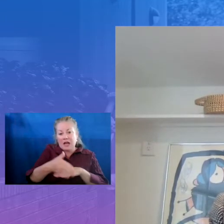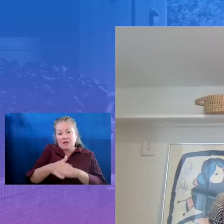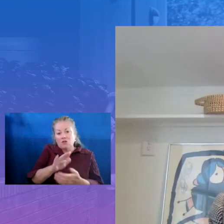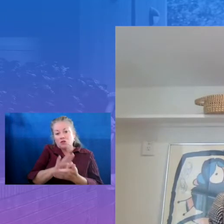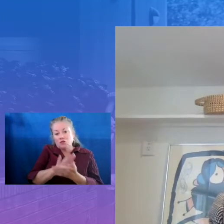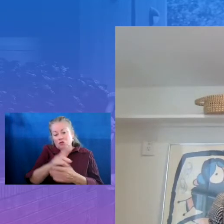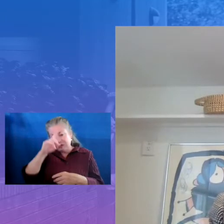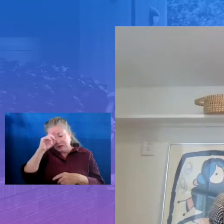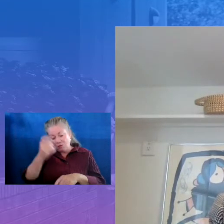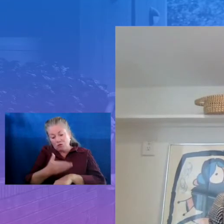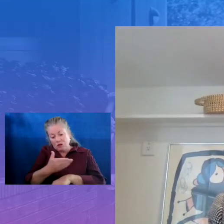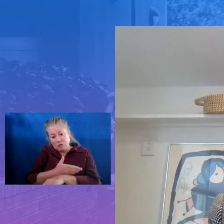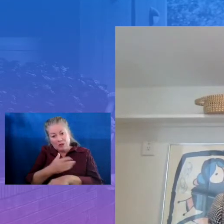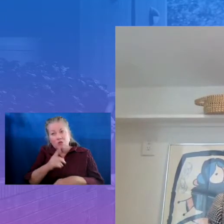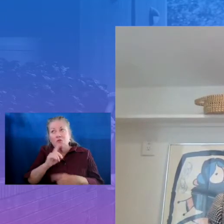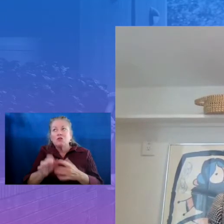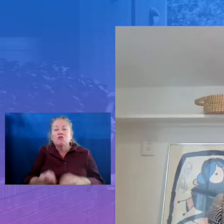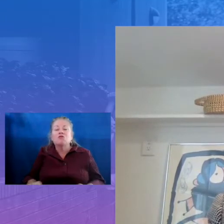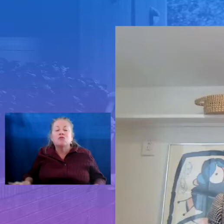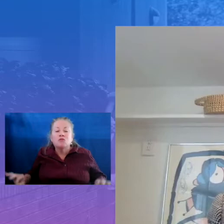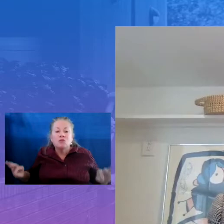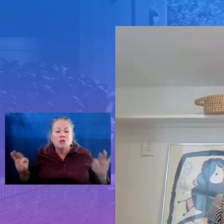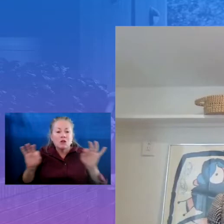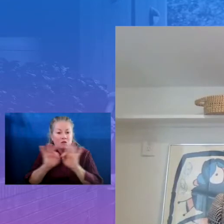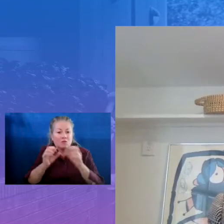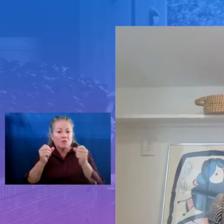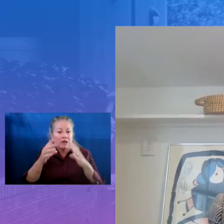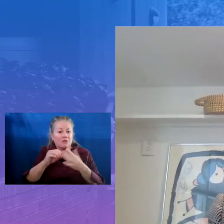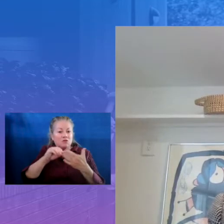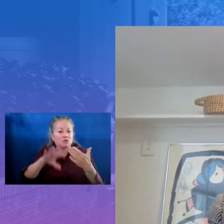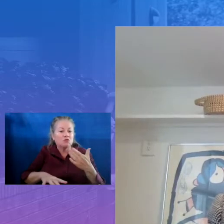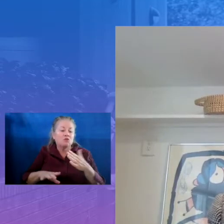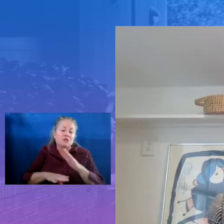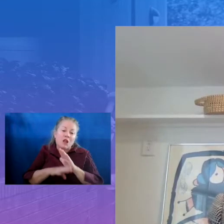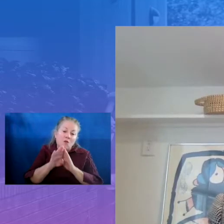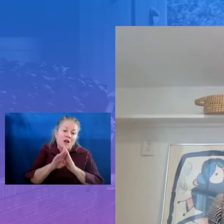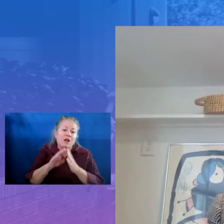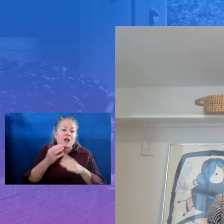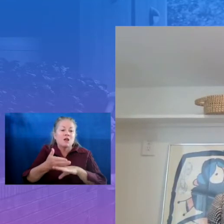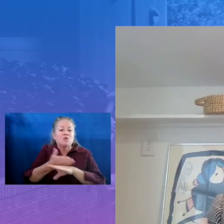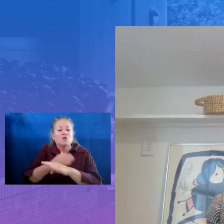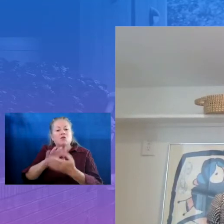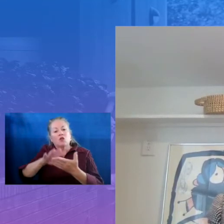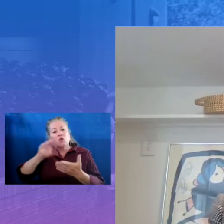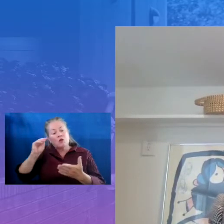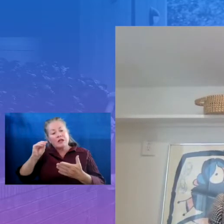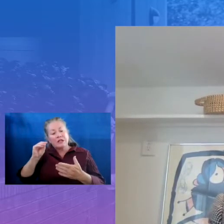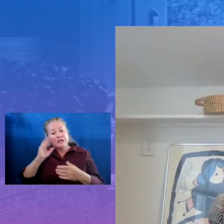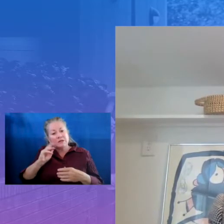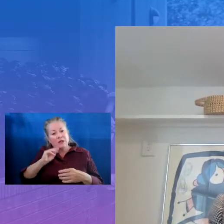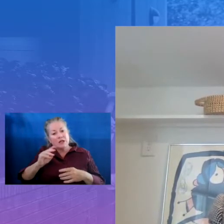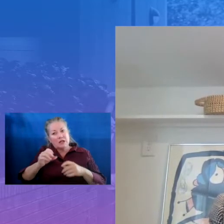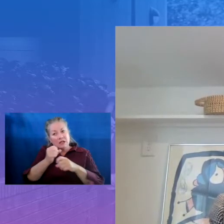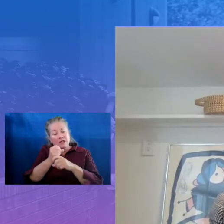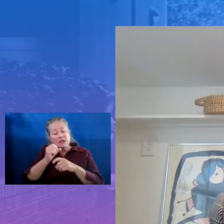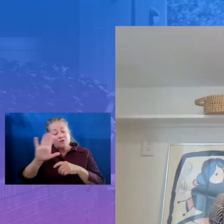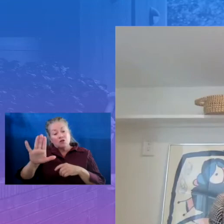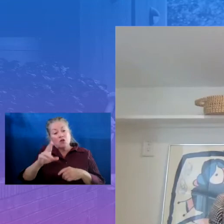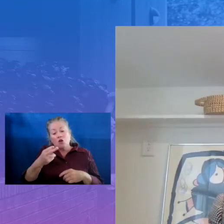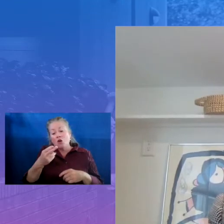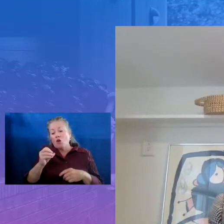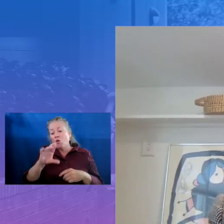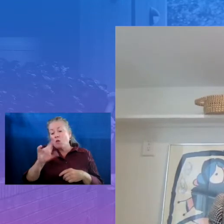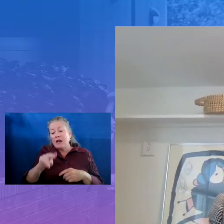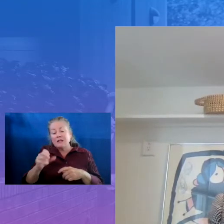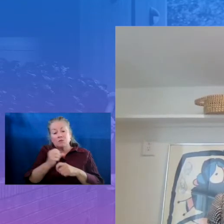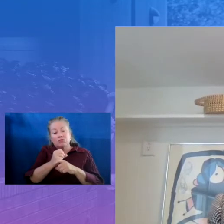to accelerate and improve their learning experiences and expand their horizons in order to catch up, keep up, and thrive. By